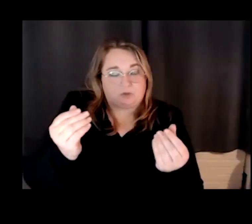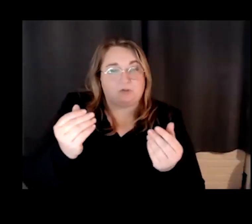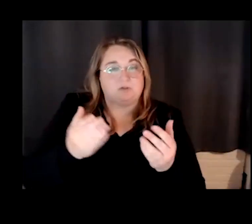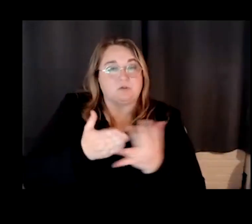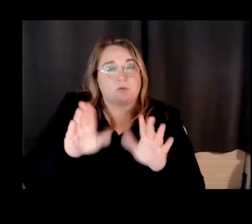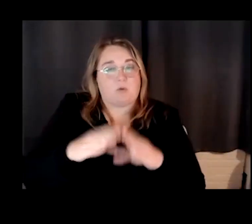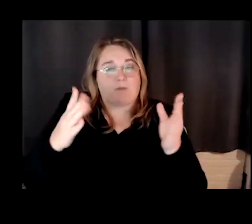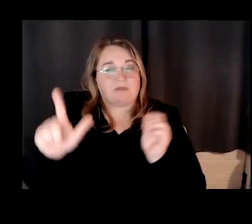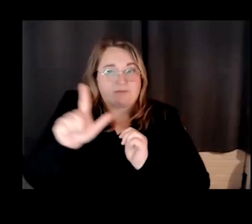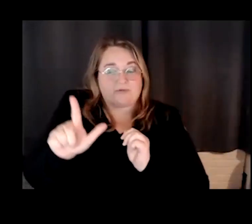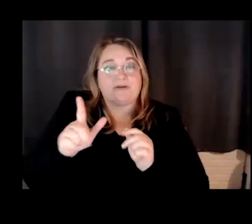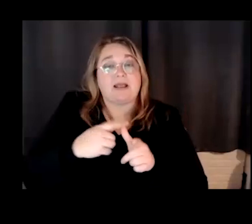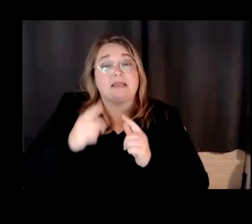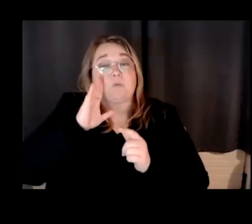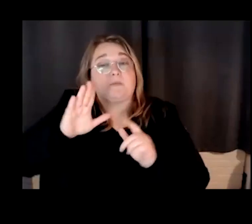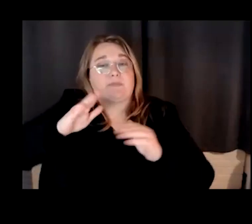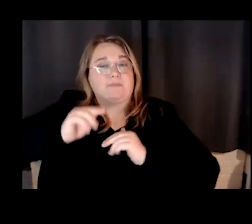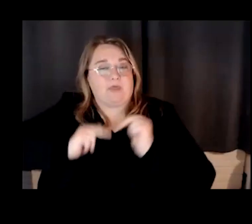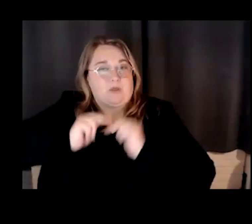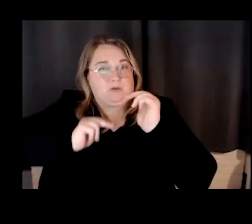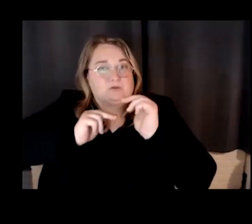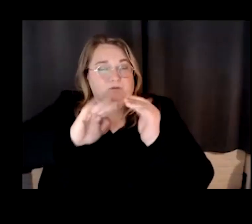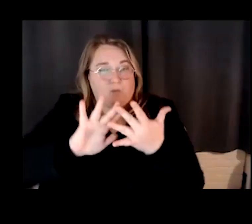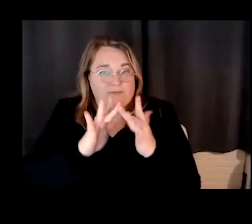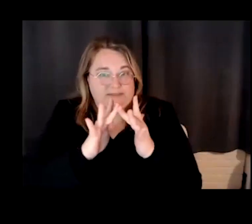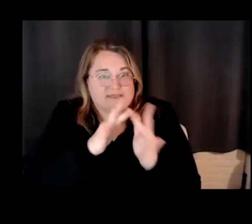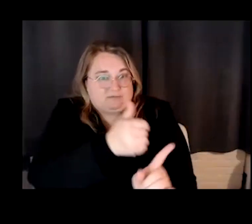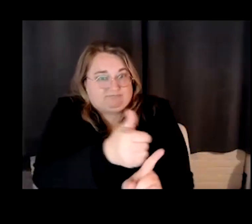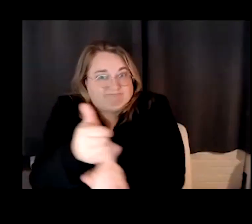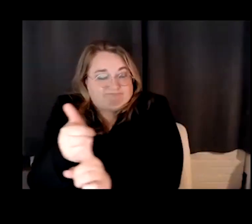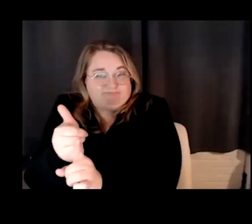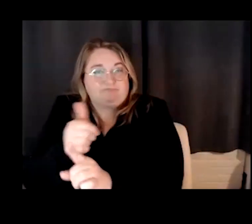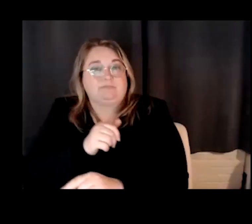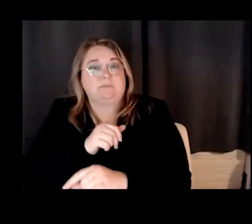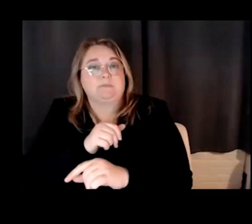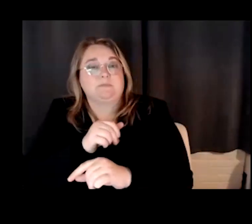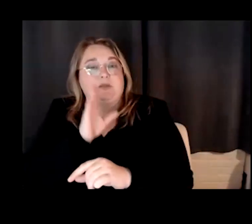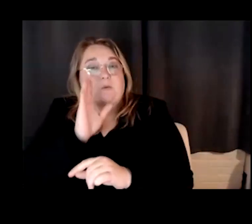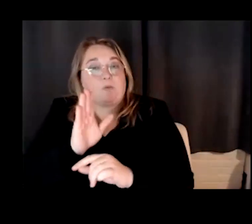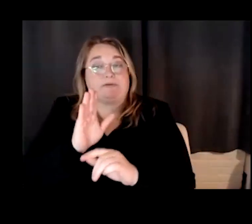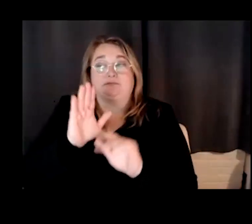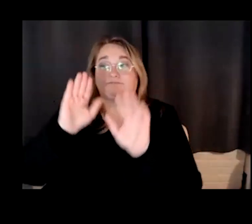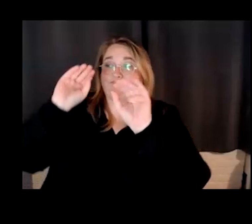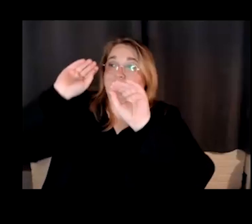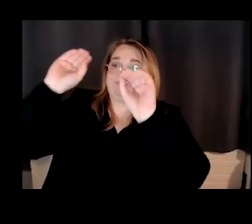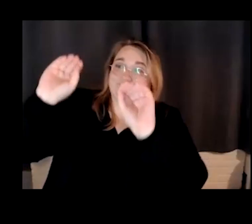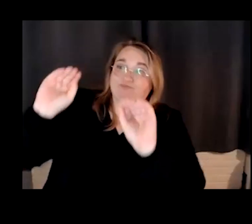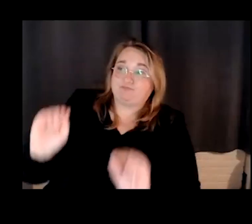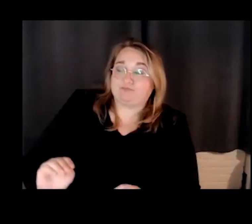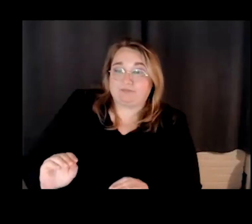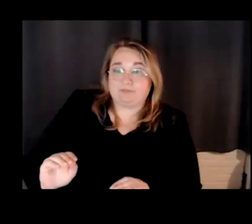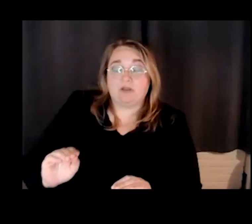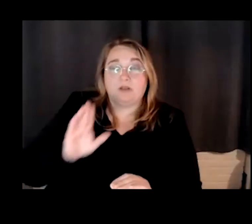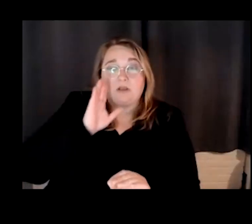website and they're going to put information on this website. And, um, the website is going to have, you know,